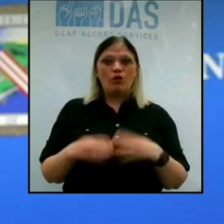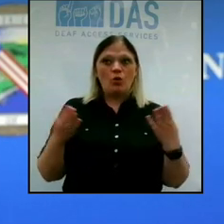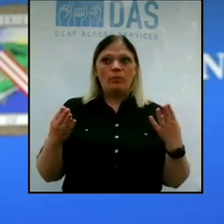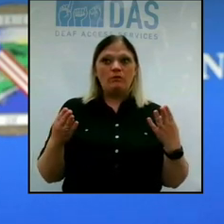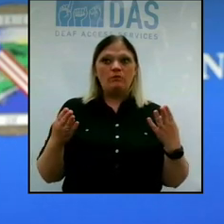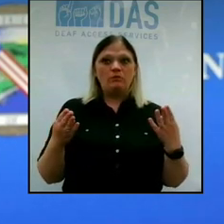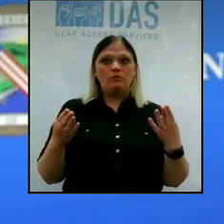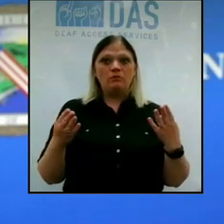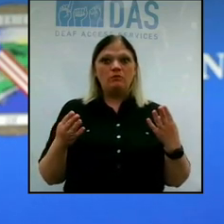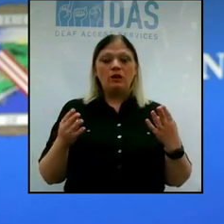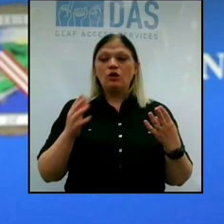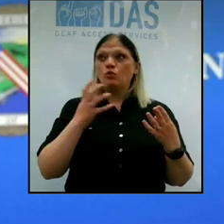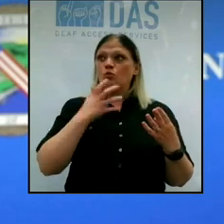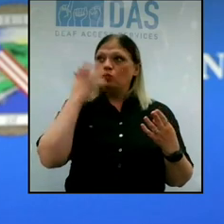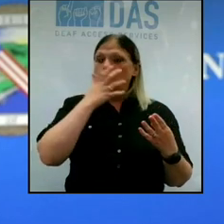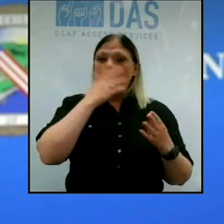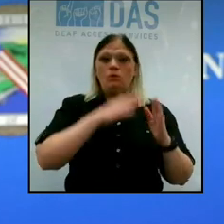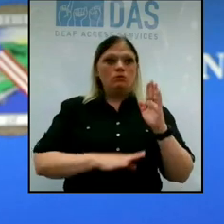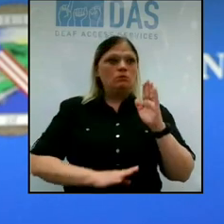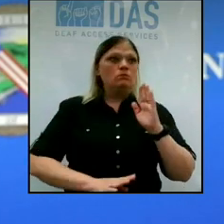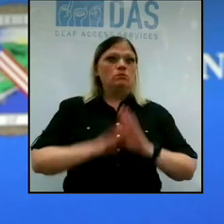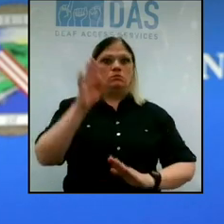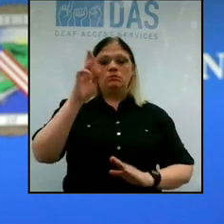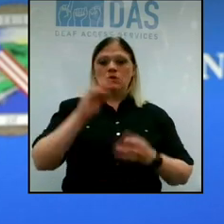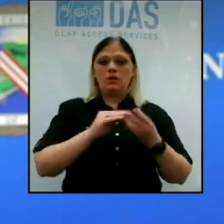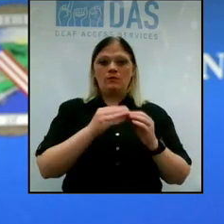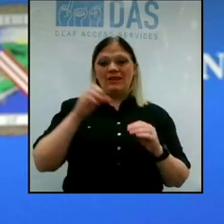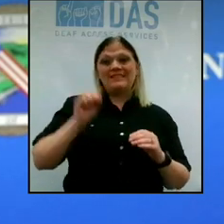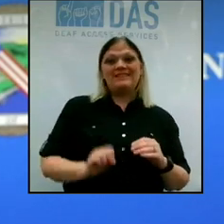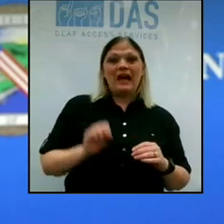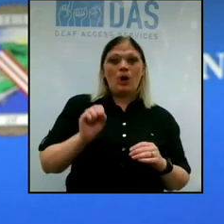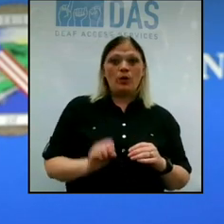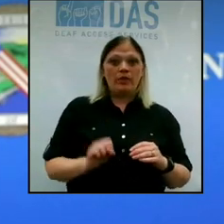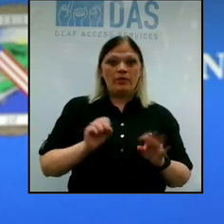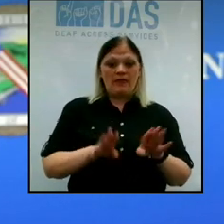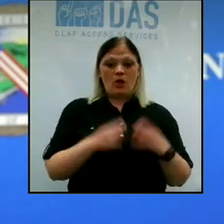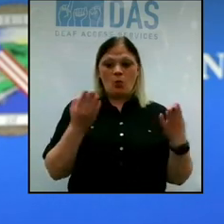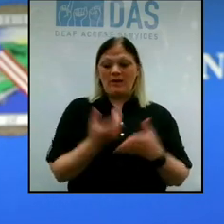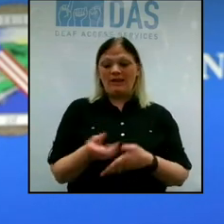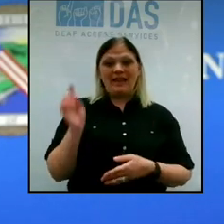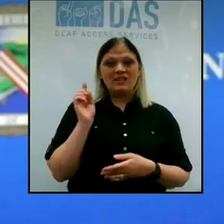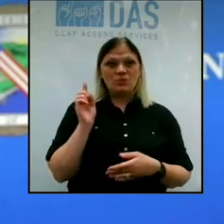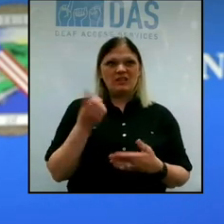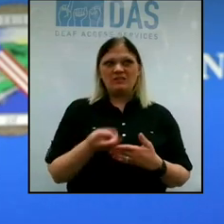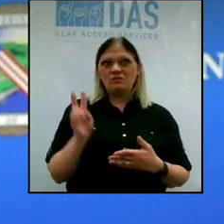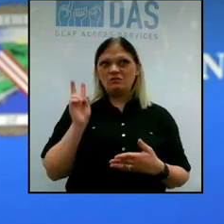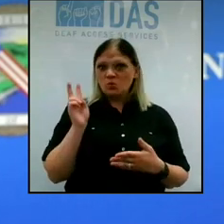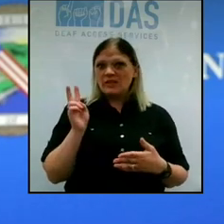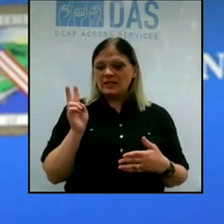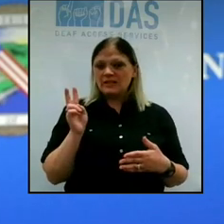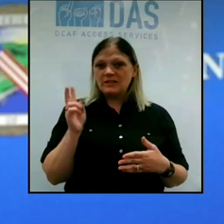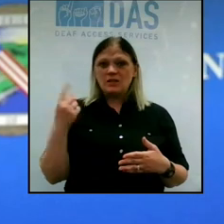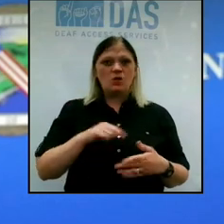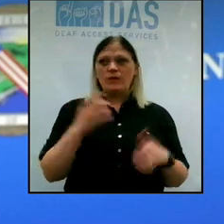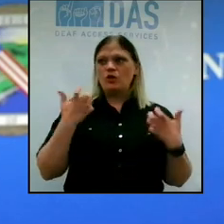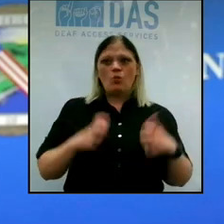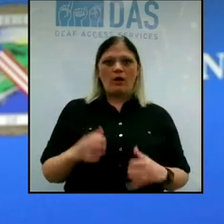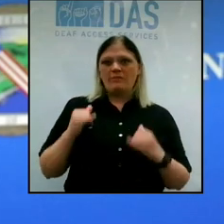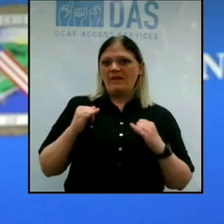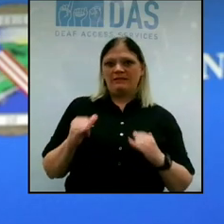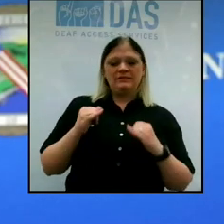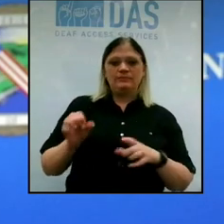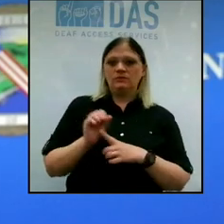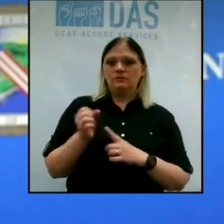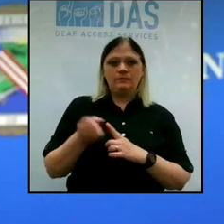like, super high numbers, especially in the south where they opened up a week or so ago. And we don't want to be in that